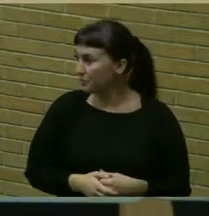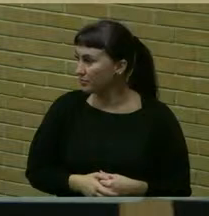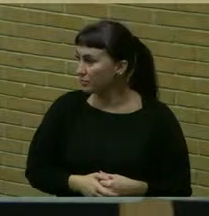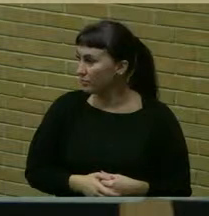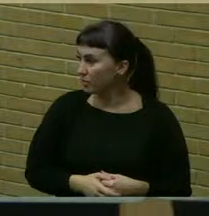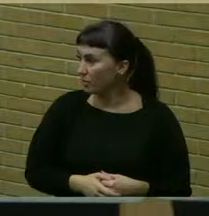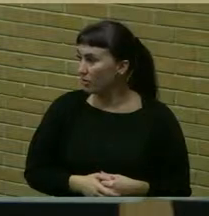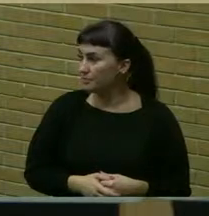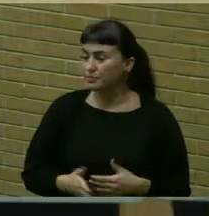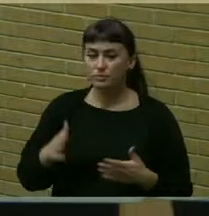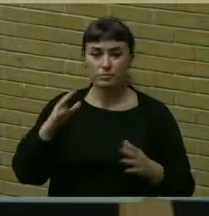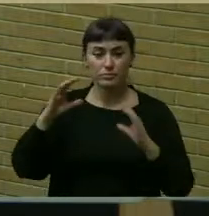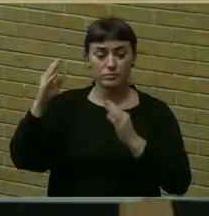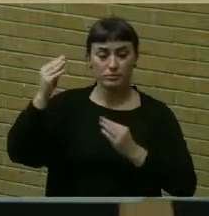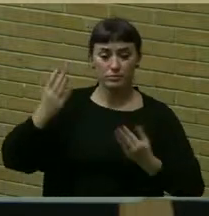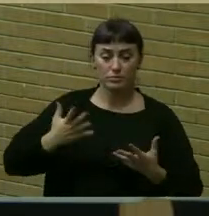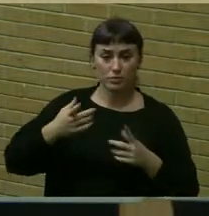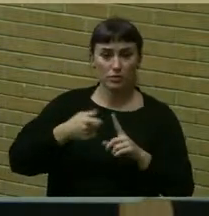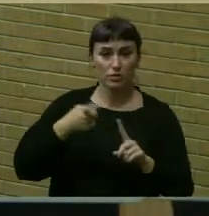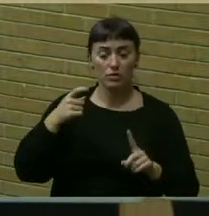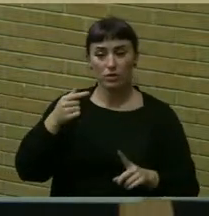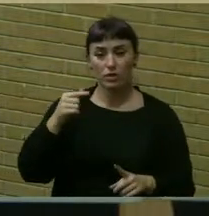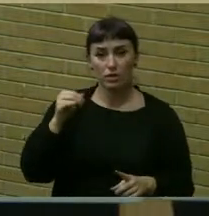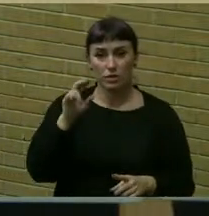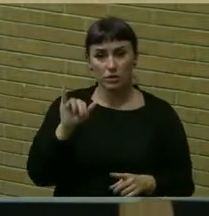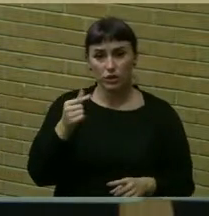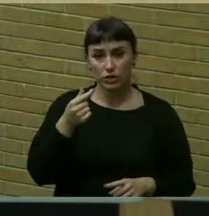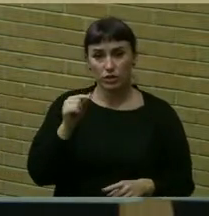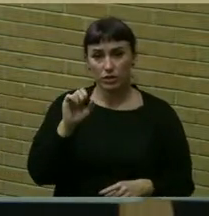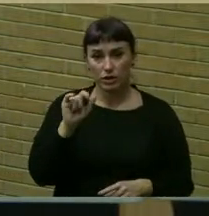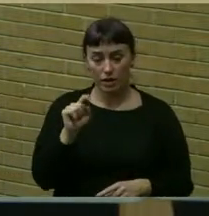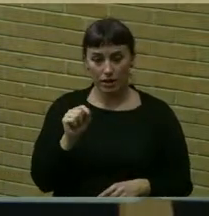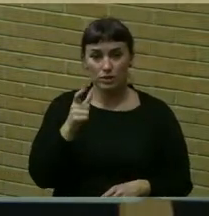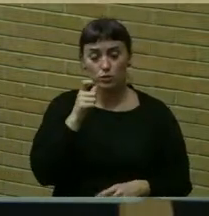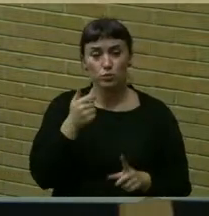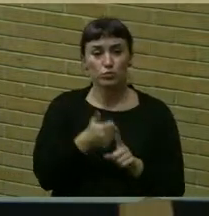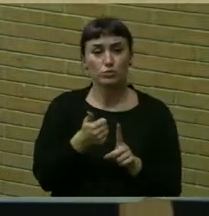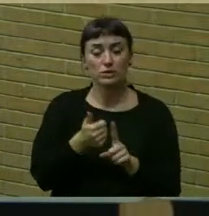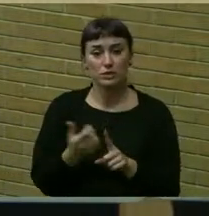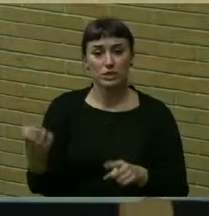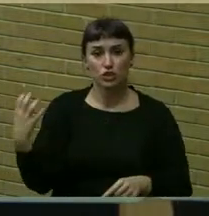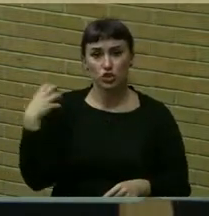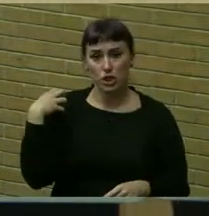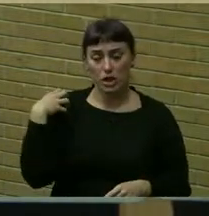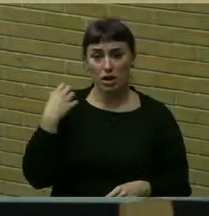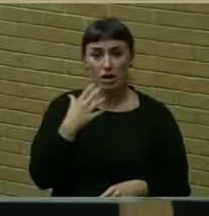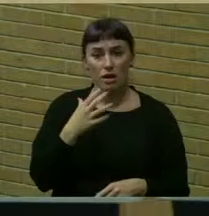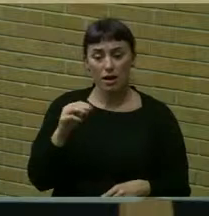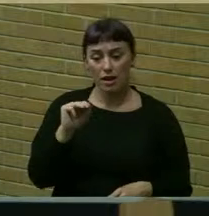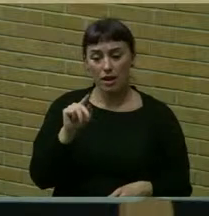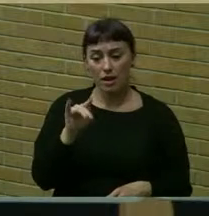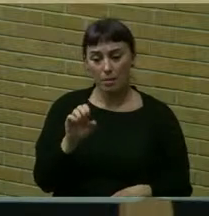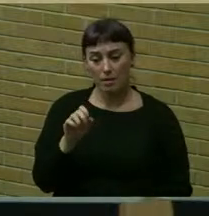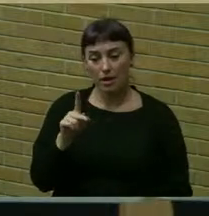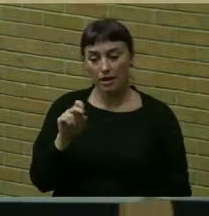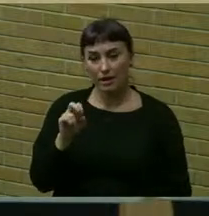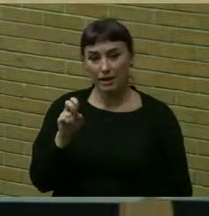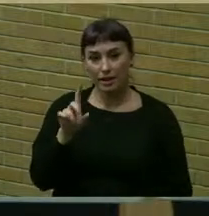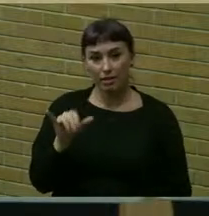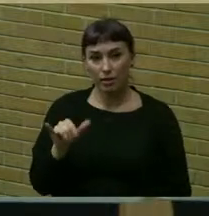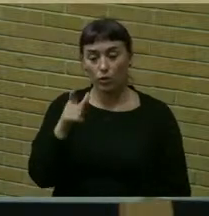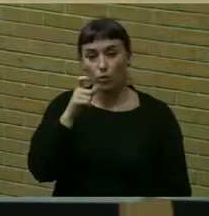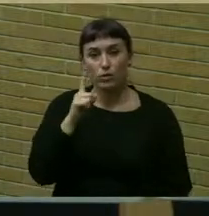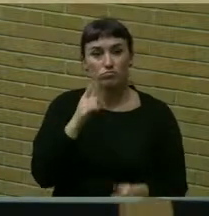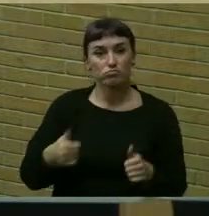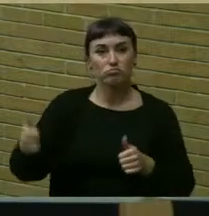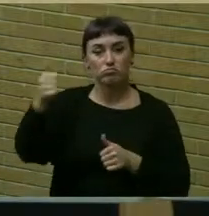it is communication from uh jerry geist uh who is the chair and mike connealy who is